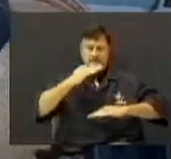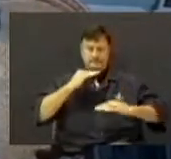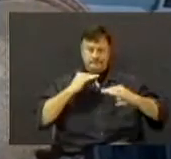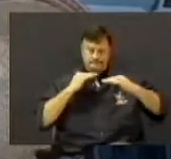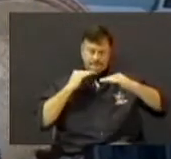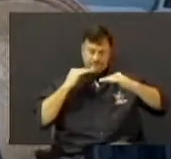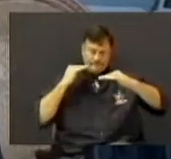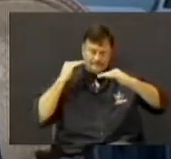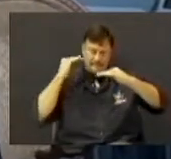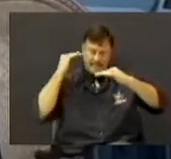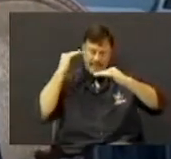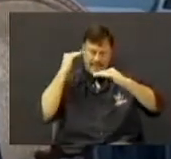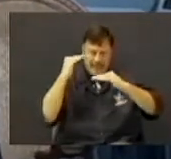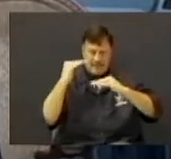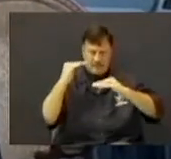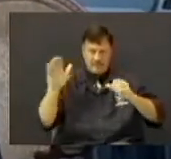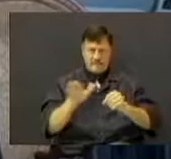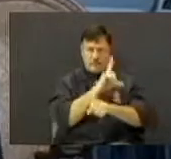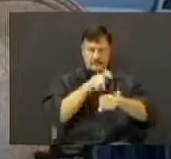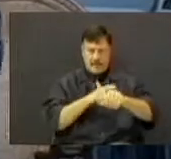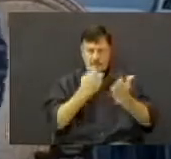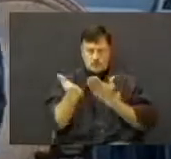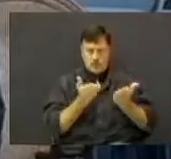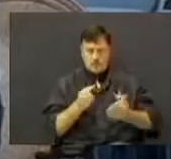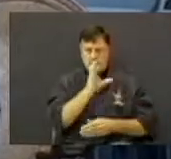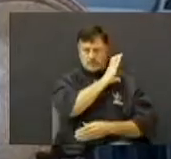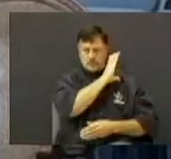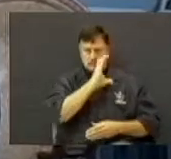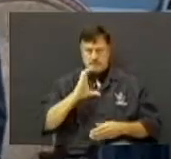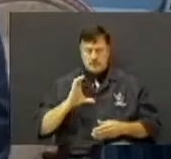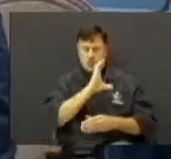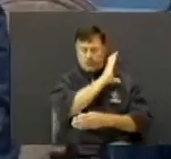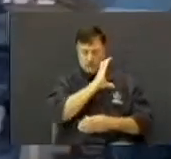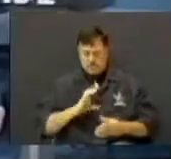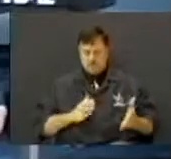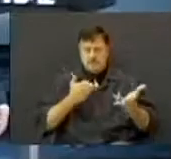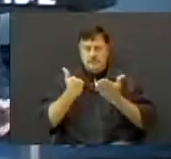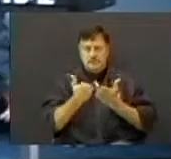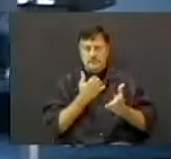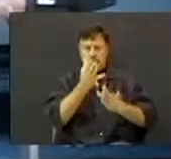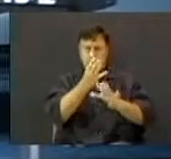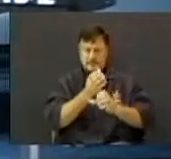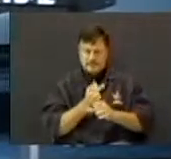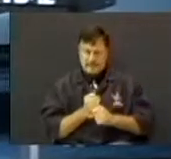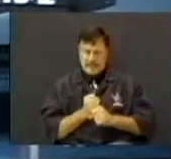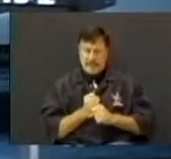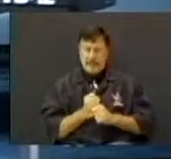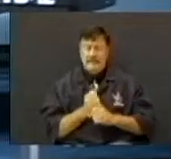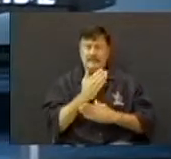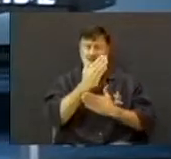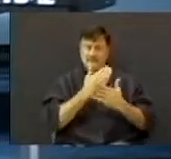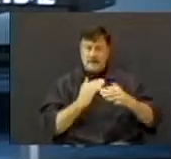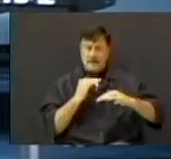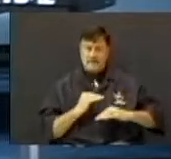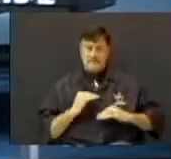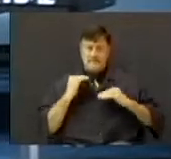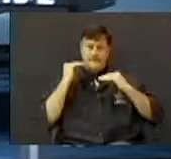to a full-time Christian service, it's just going to take a little bit of promoting from you.